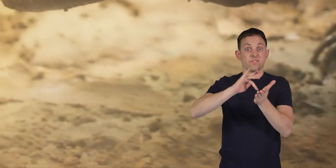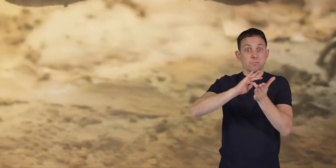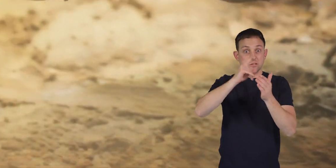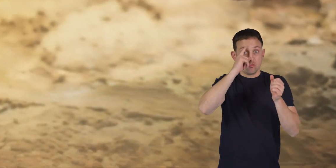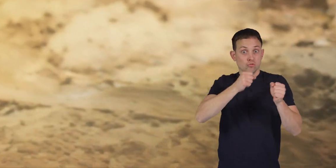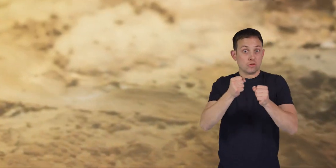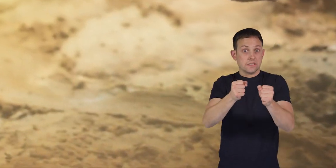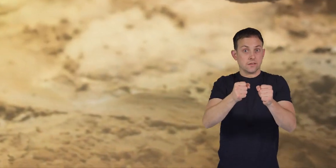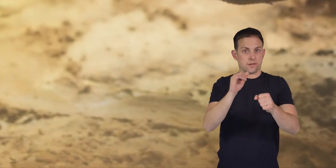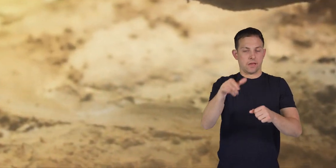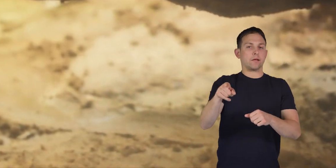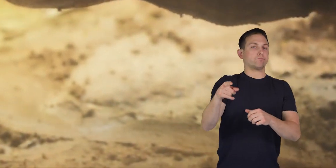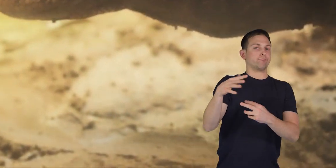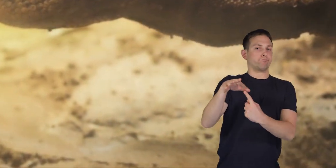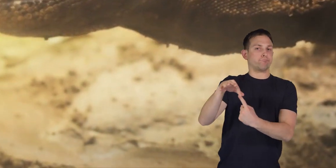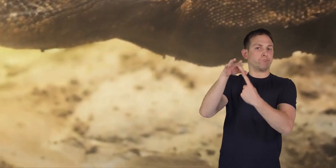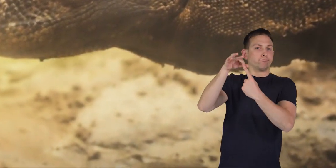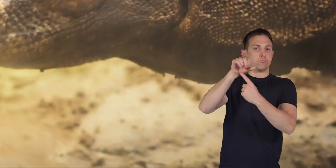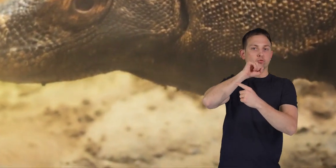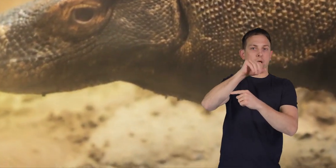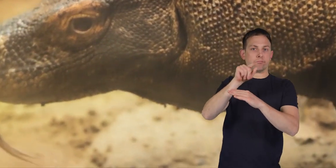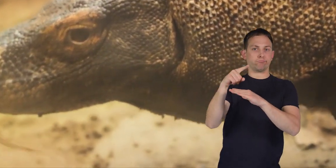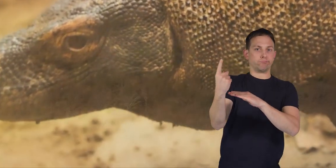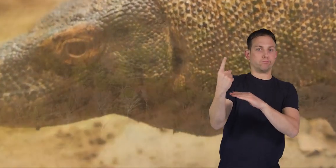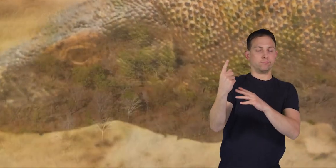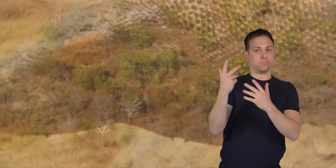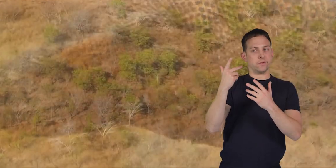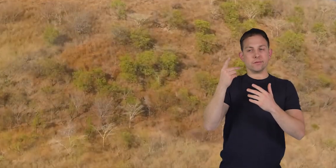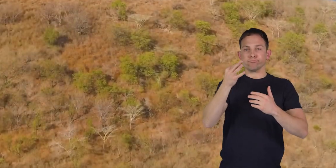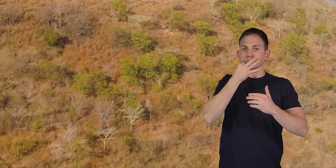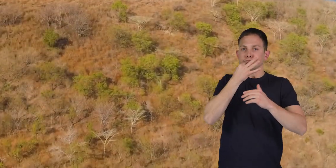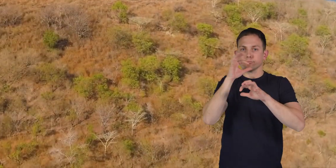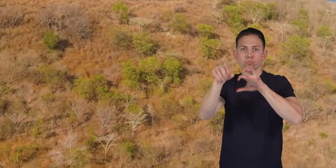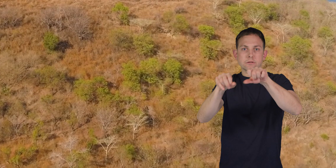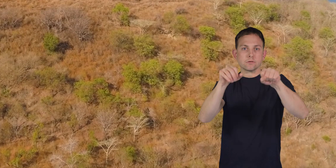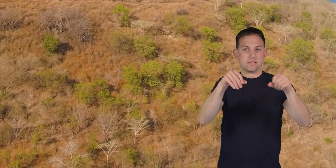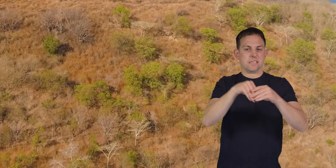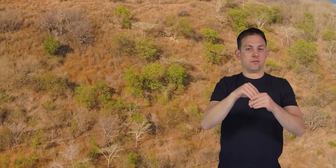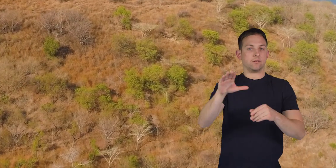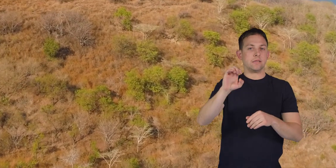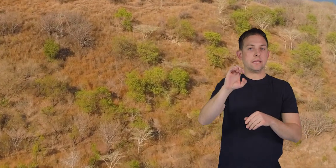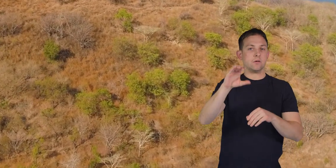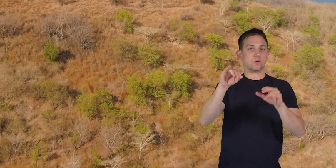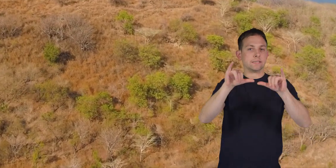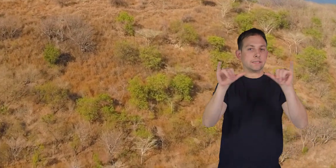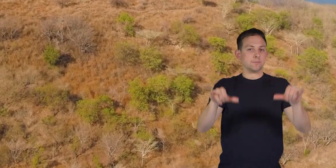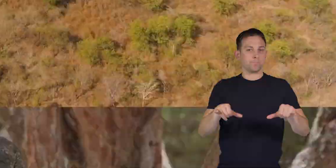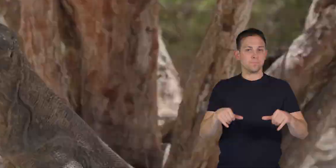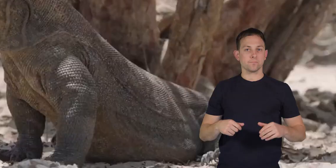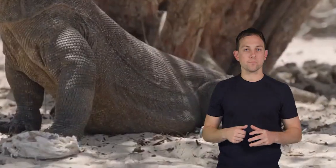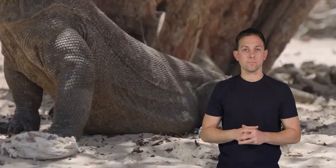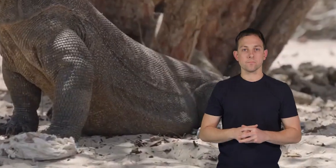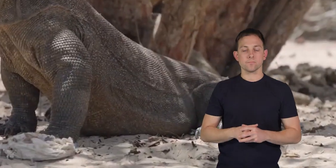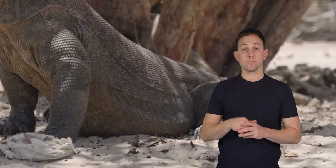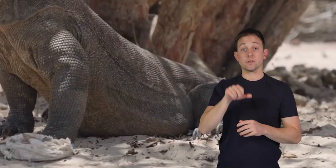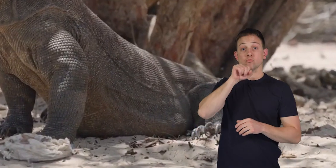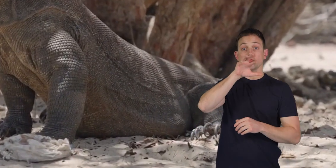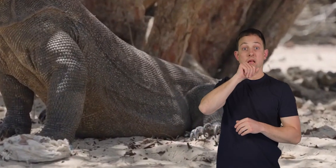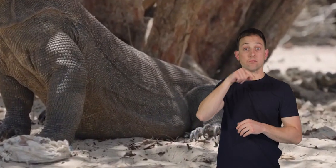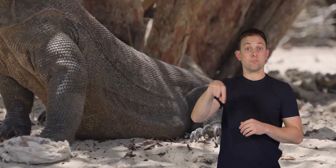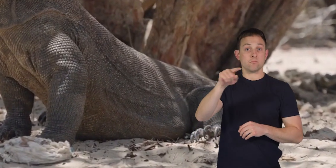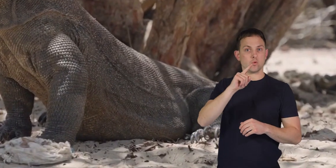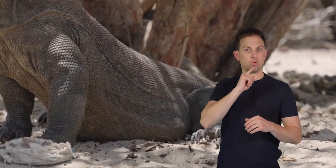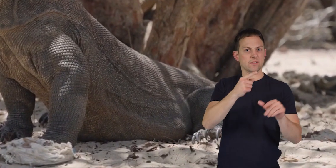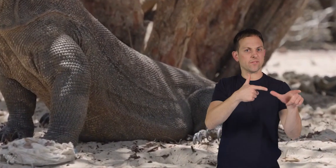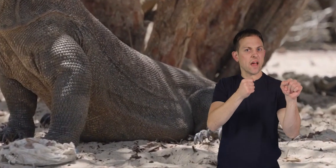venomous strategy sets the dragons apart as efficient predators in their ecosystem. Komodo dragons